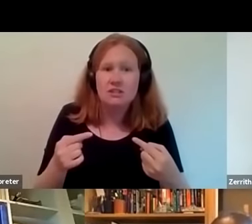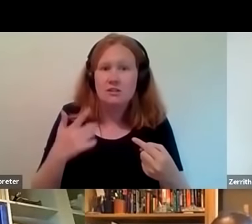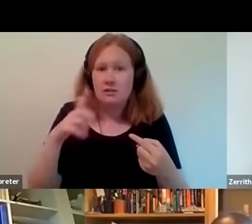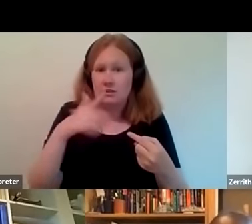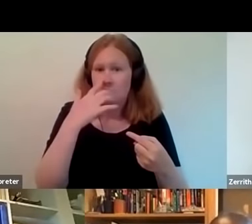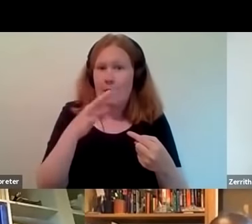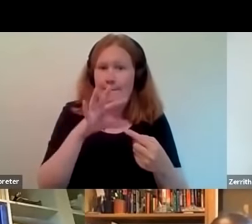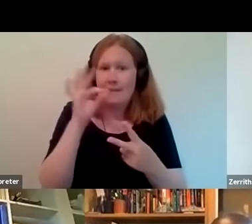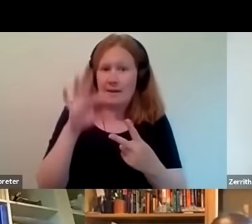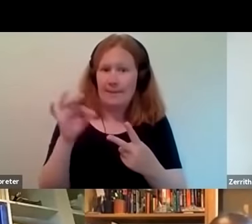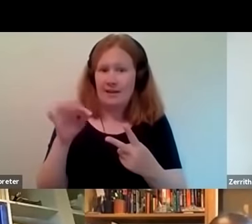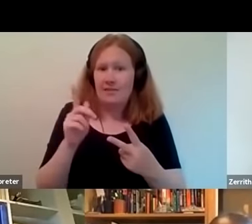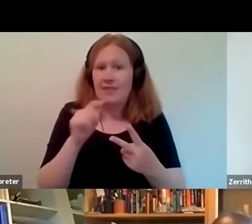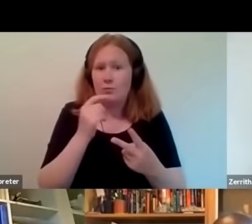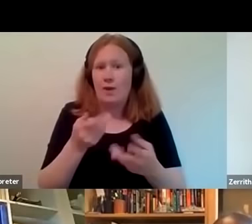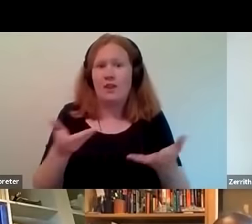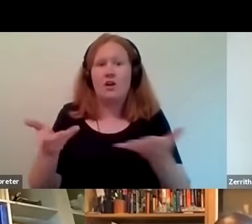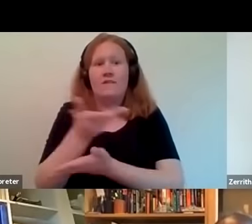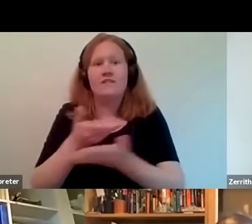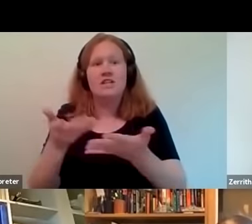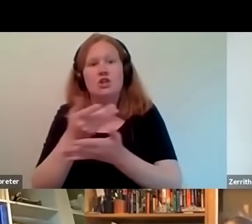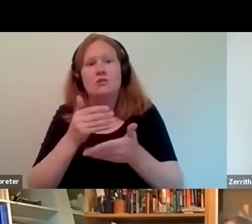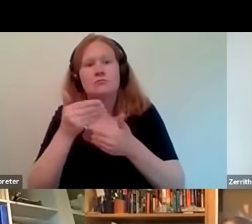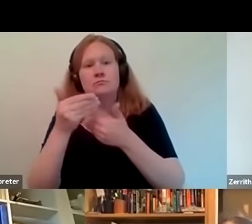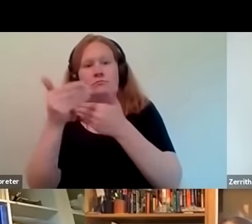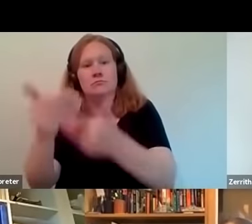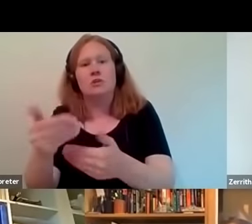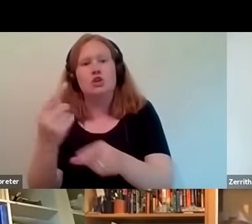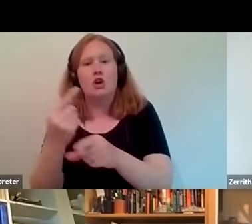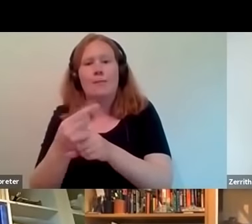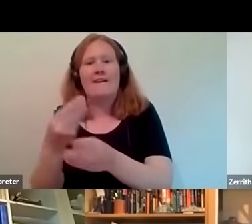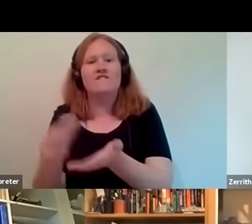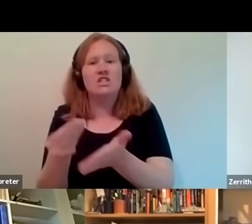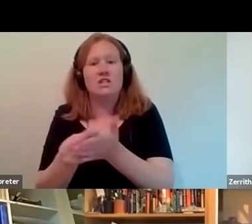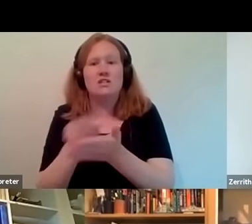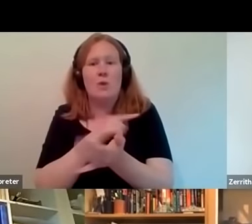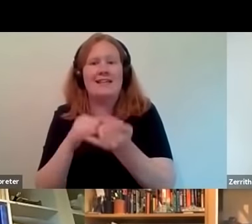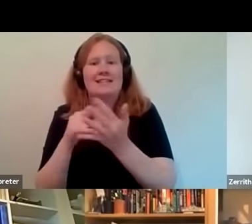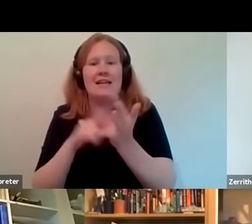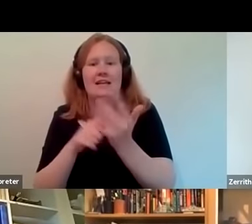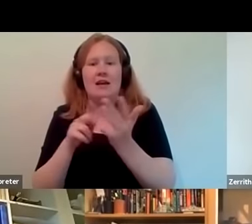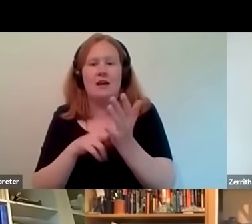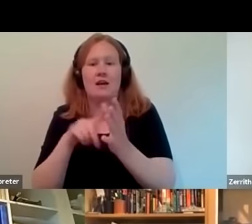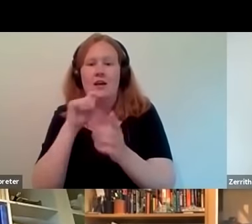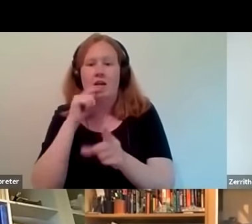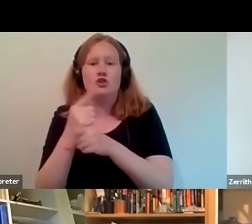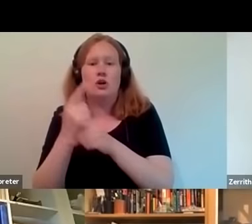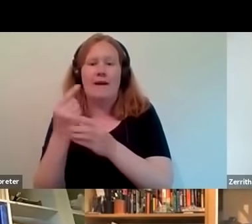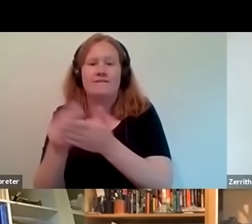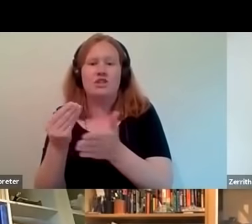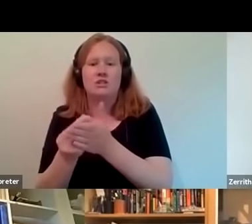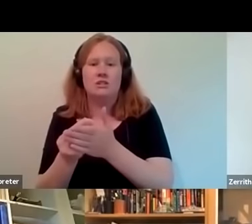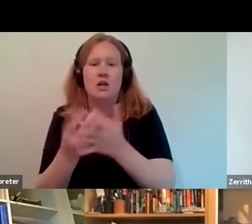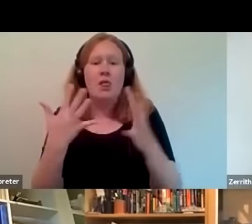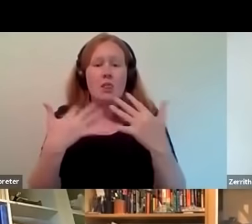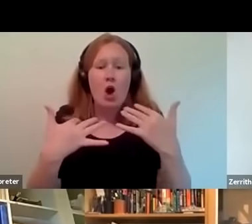for each and then i think we'll move the conversation on to funders um as we have selena here to talk to us about that um and for the audience please